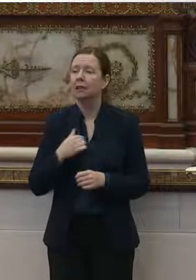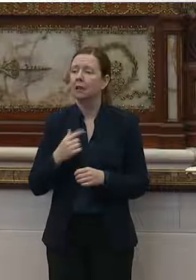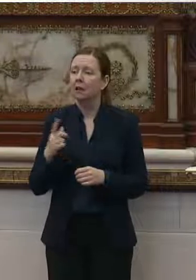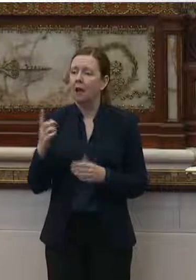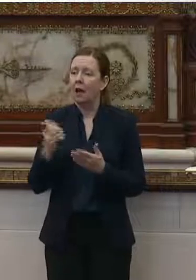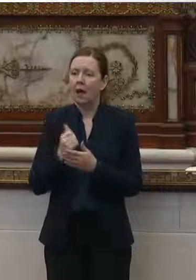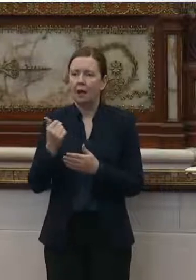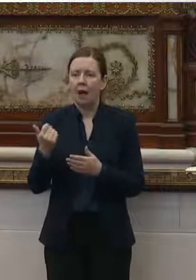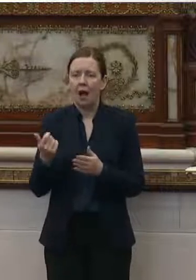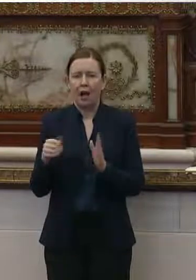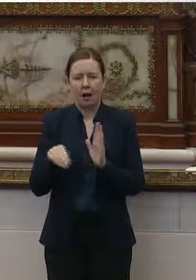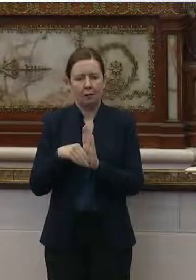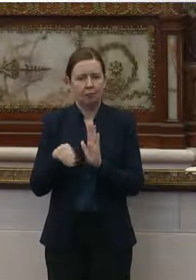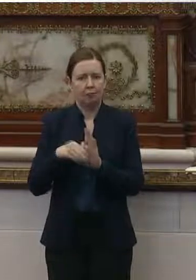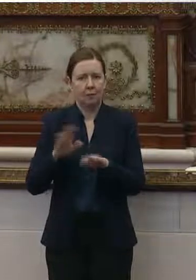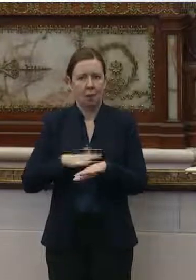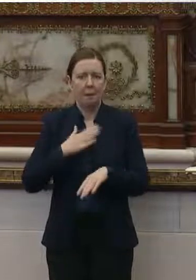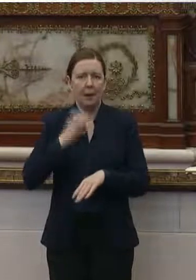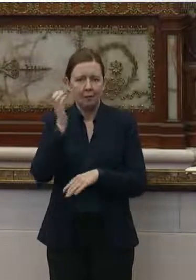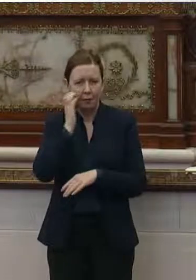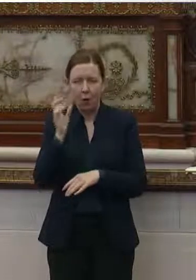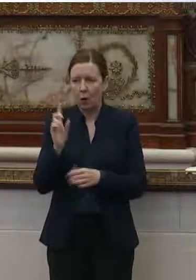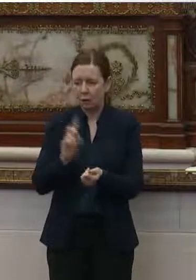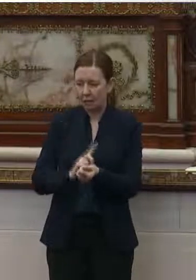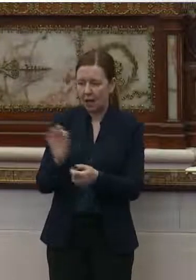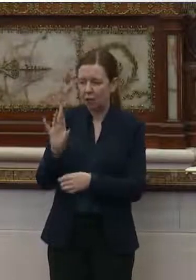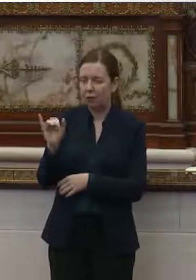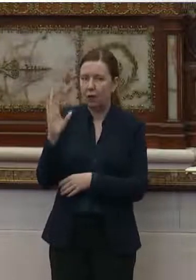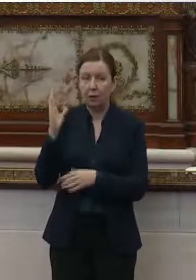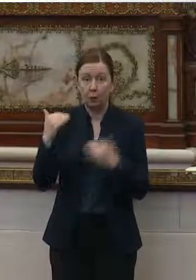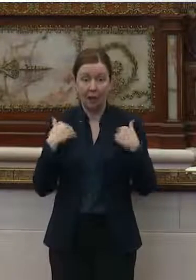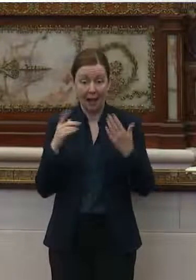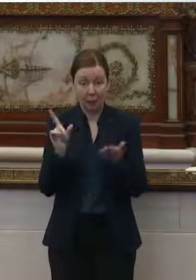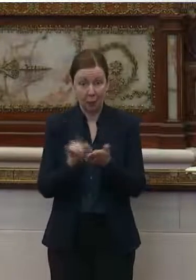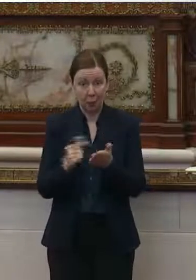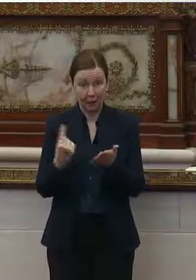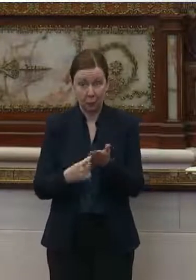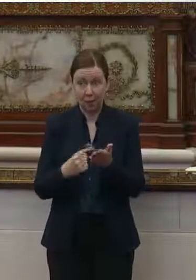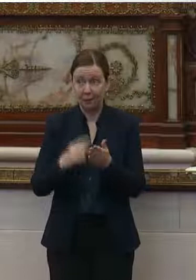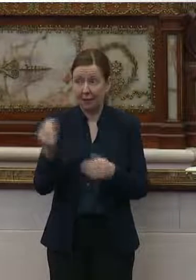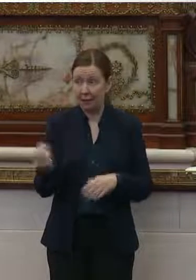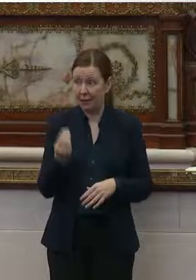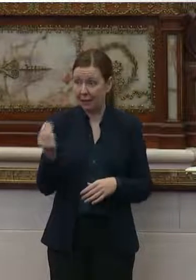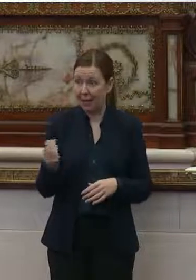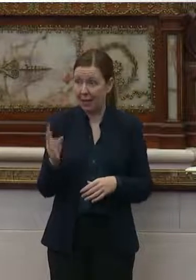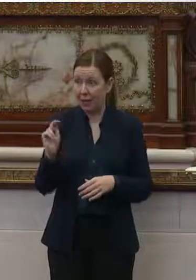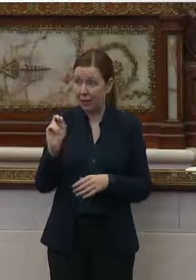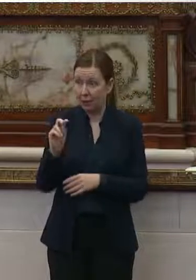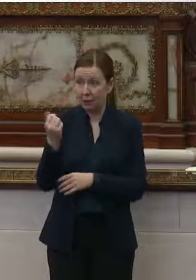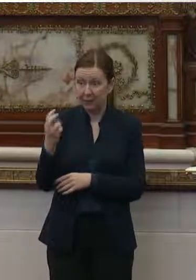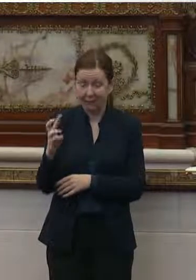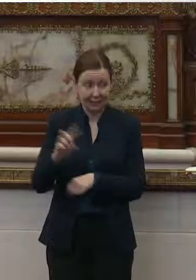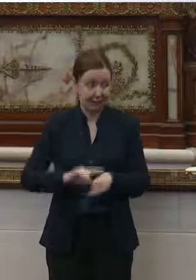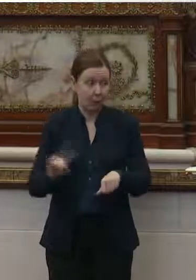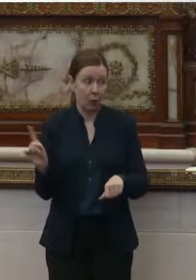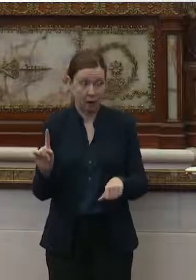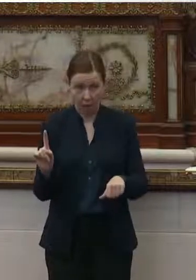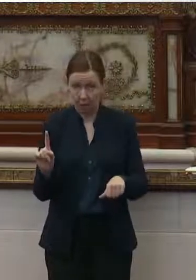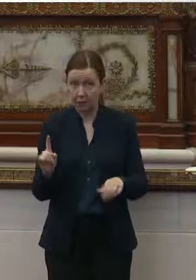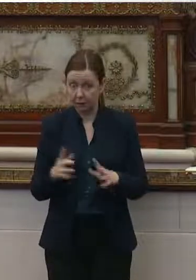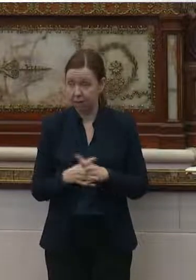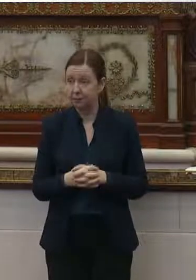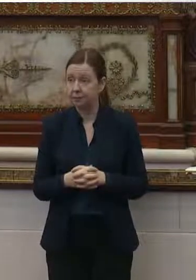just get an alert on my phone, Dr. Farley, that there's going to be a press briefing Monday, November 16th at one, um,